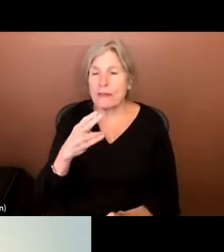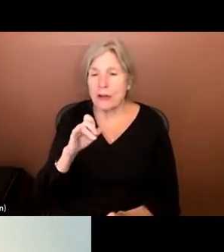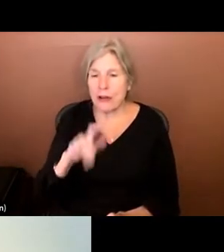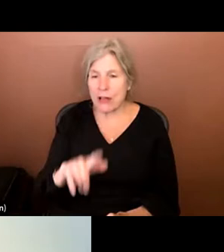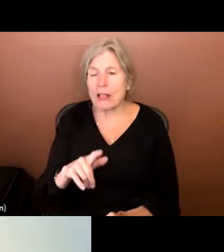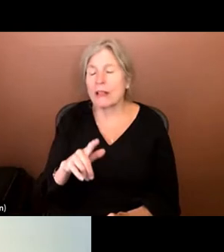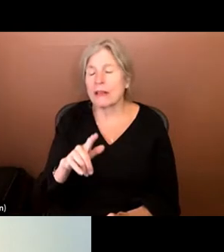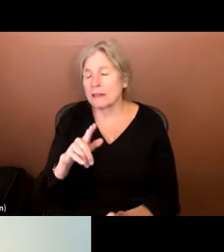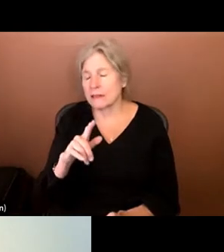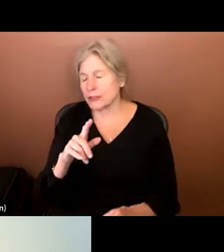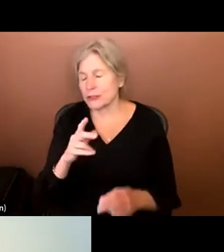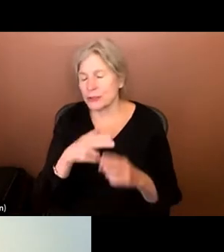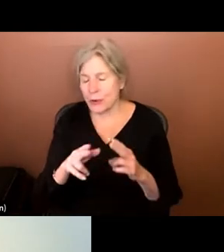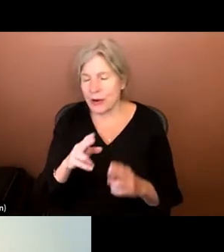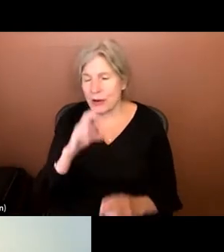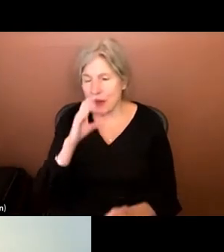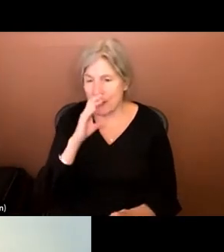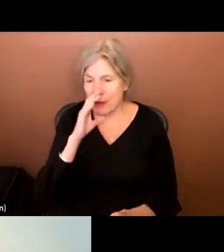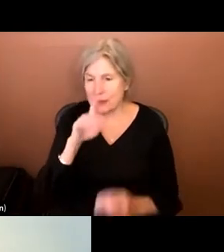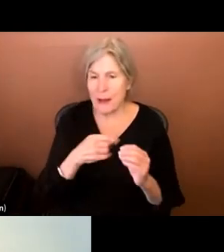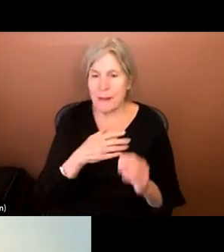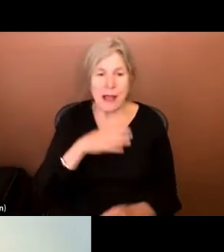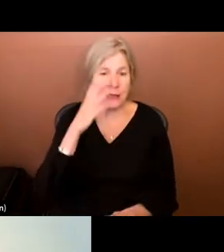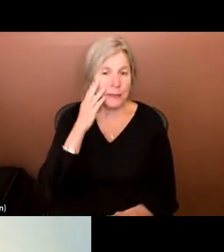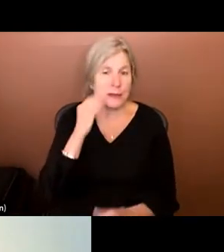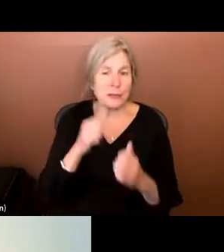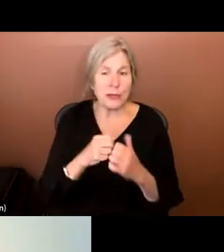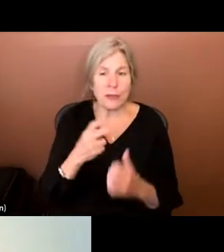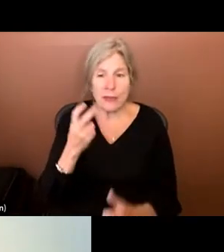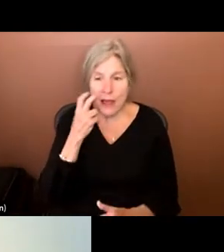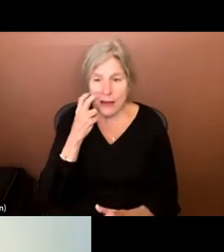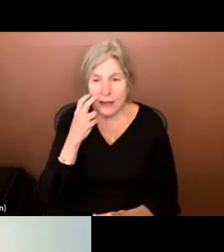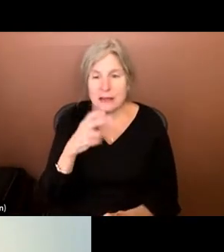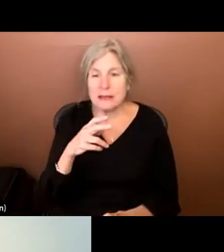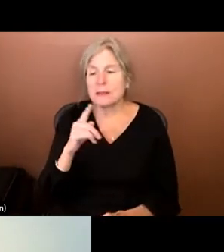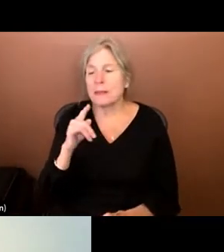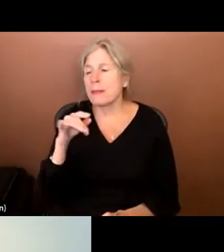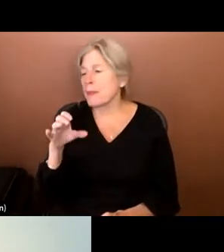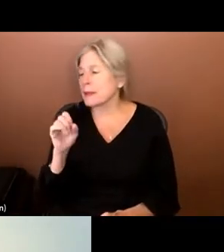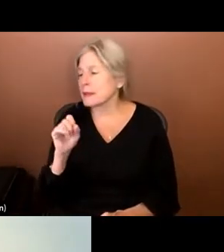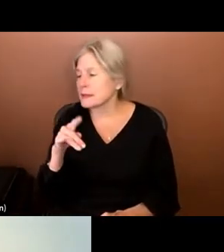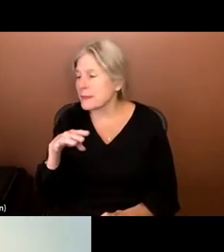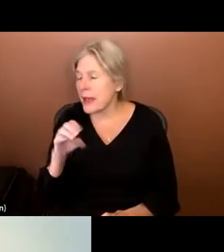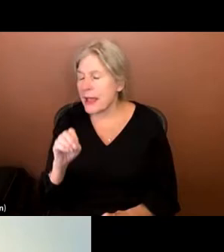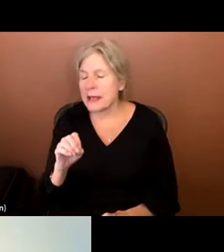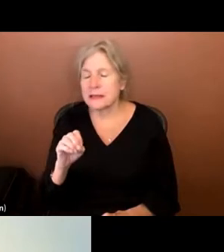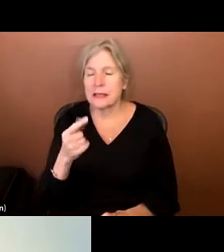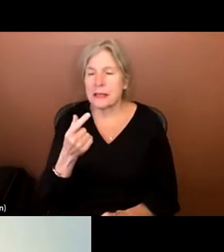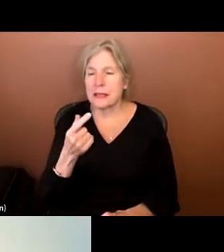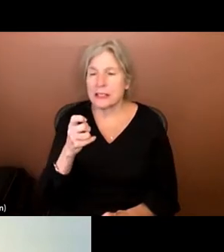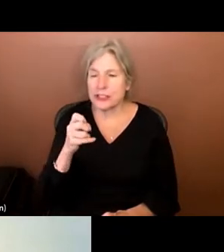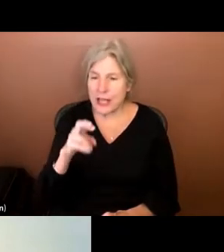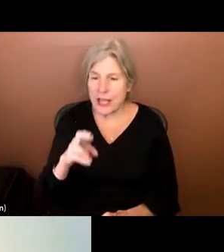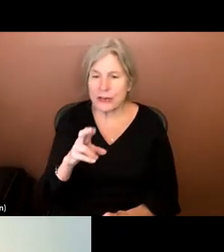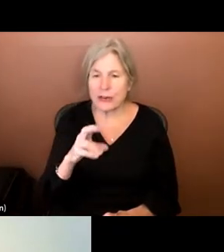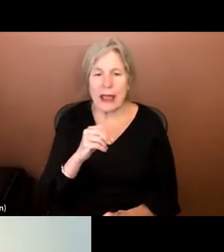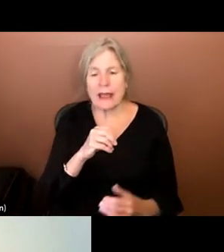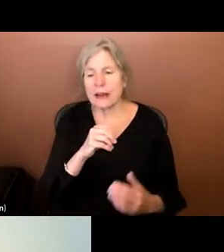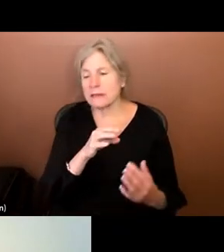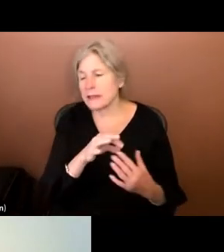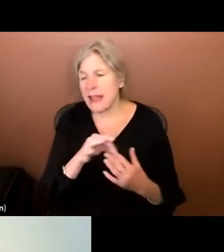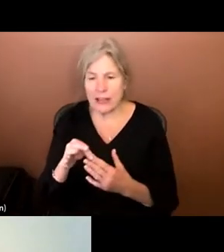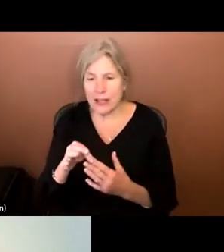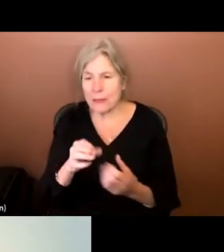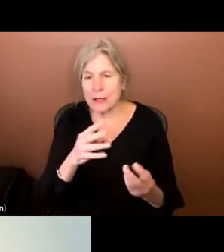zines about my experience with blindness, public space, gender, and sort of navigating multiple